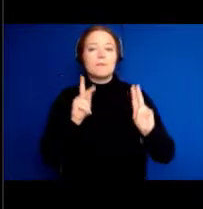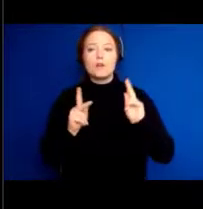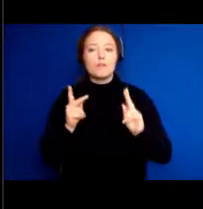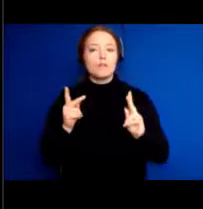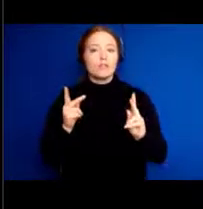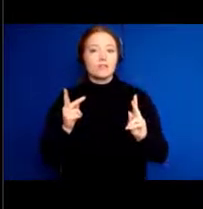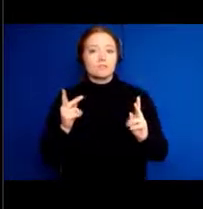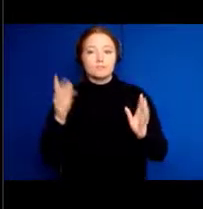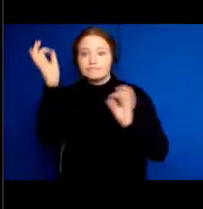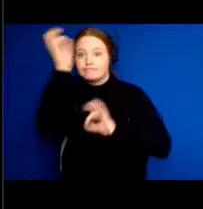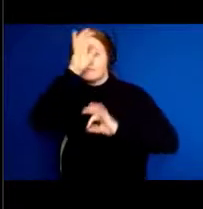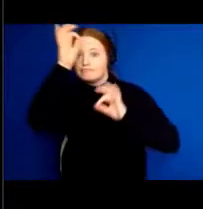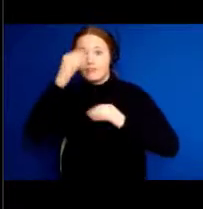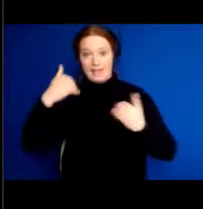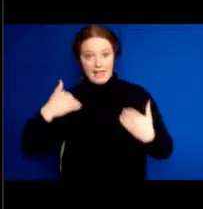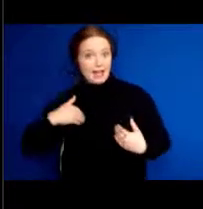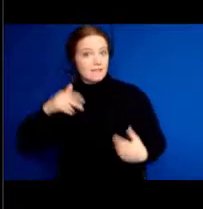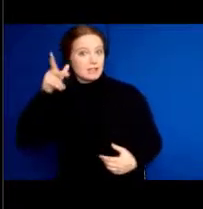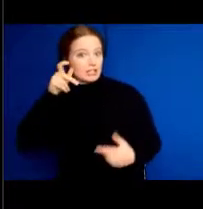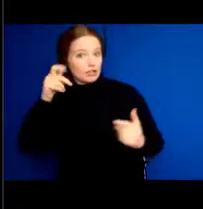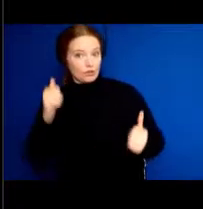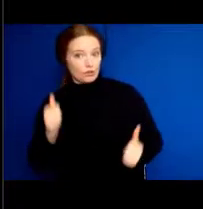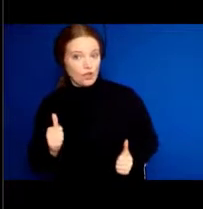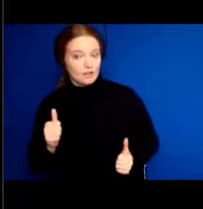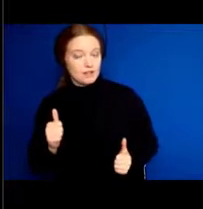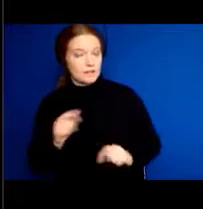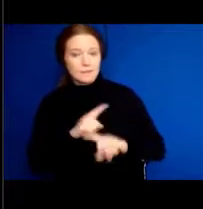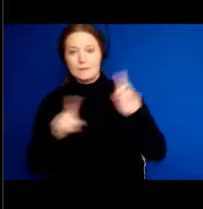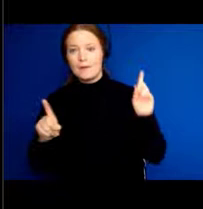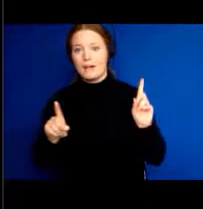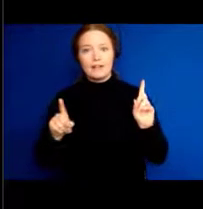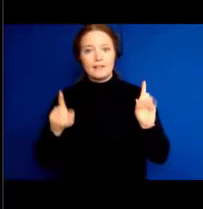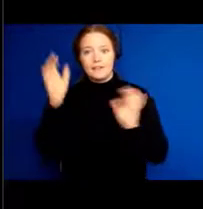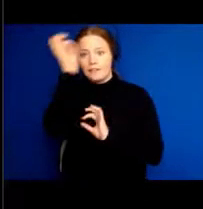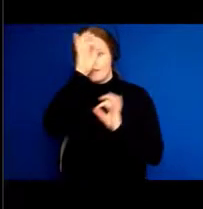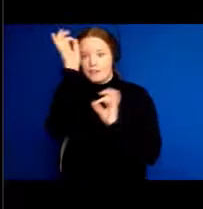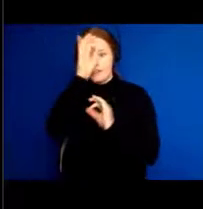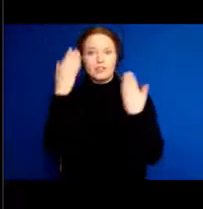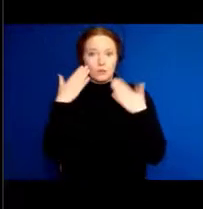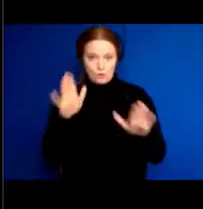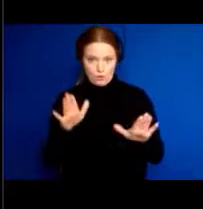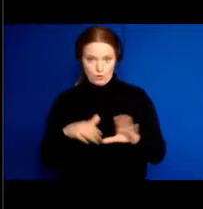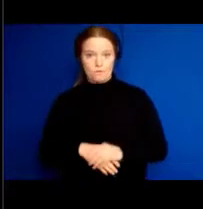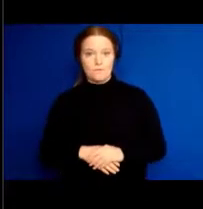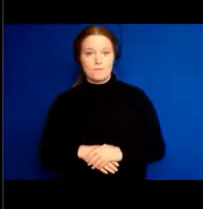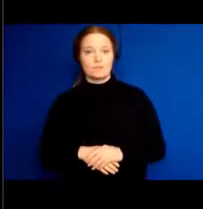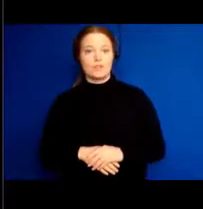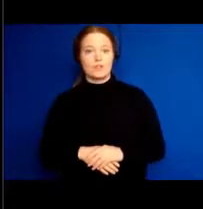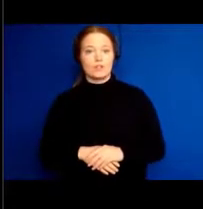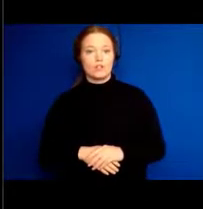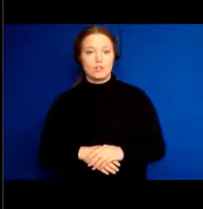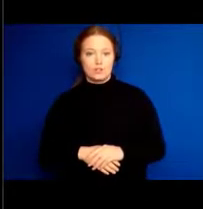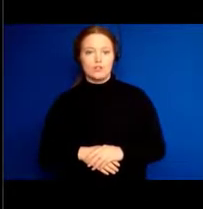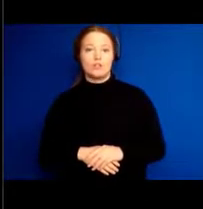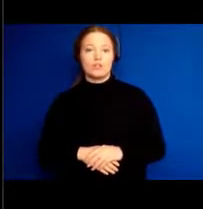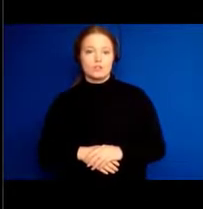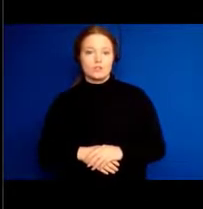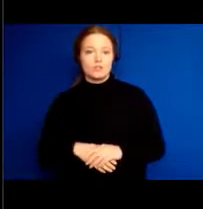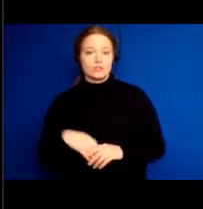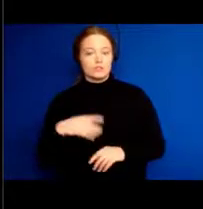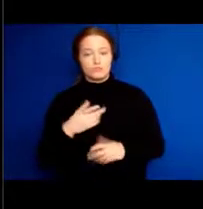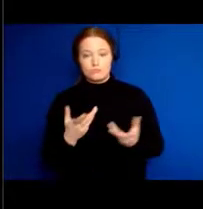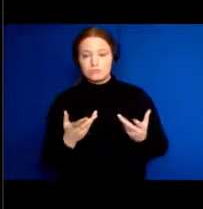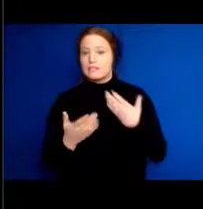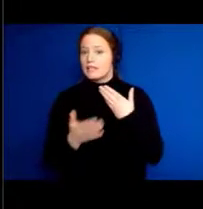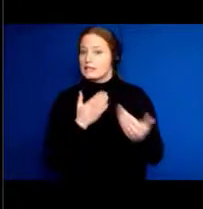understand what your options are because the people who don't know they have a hearing loss still have a risk that is